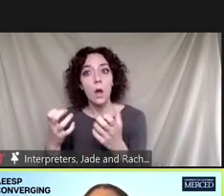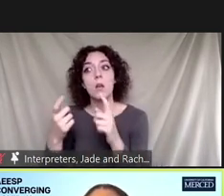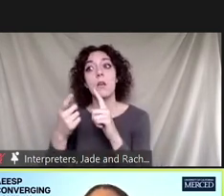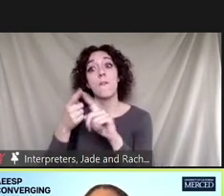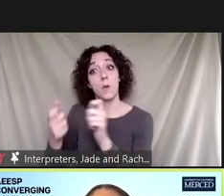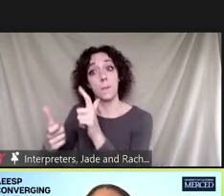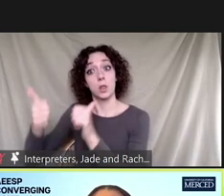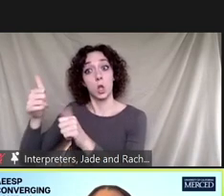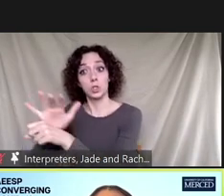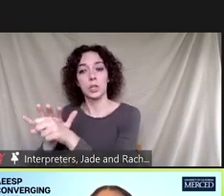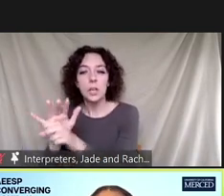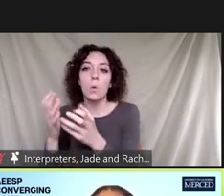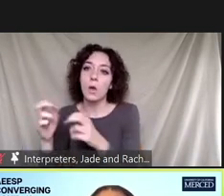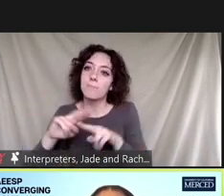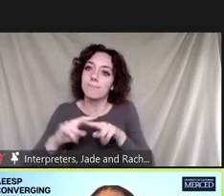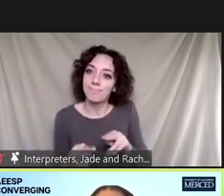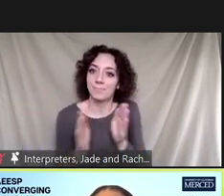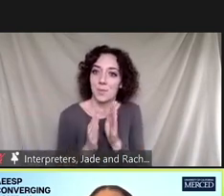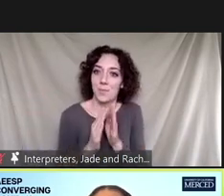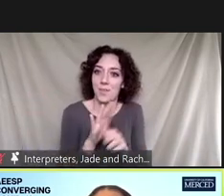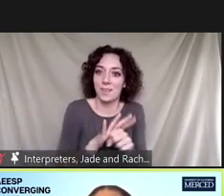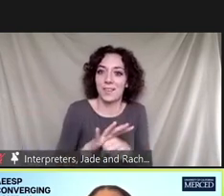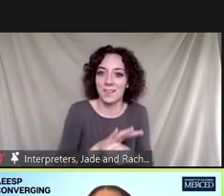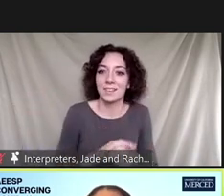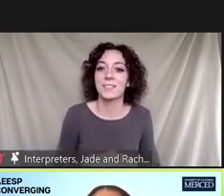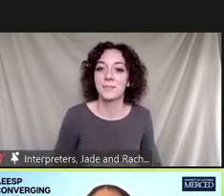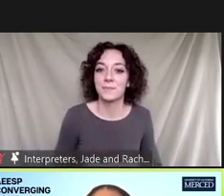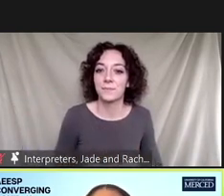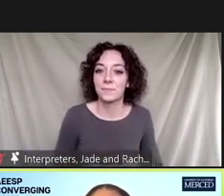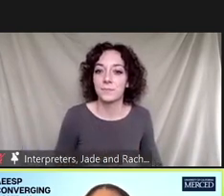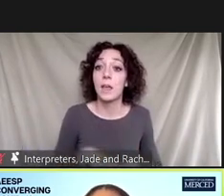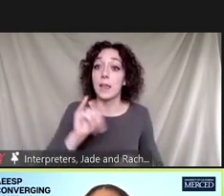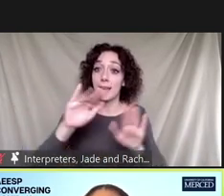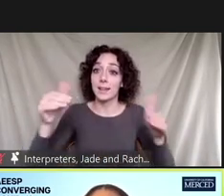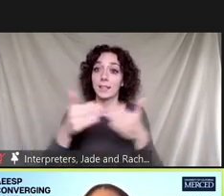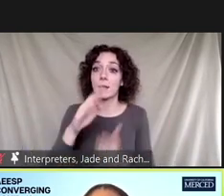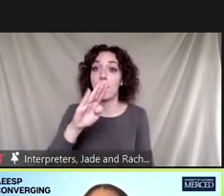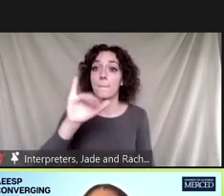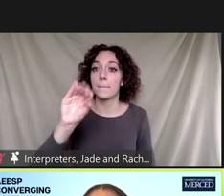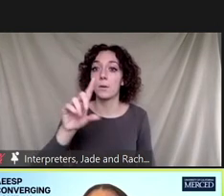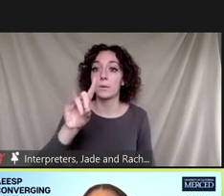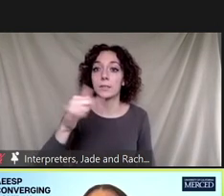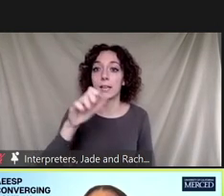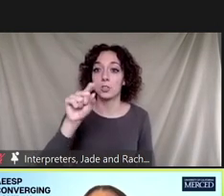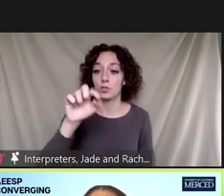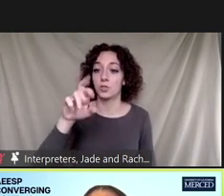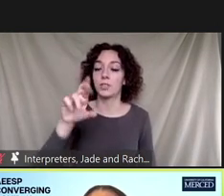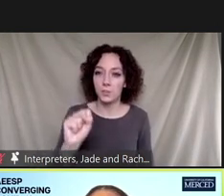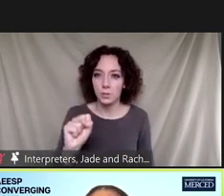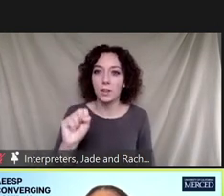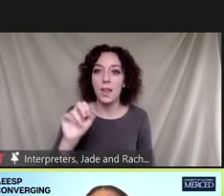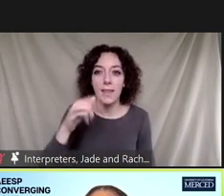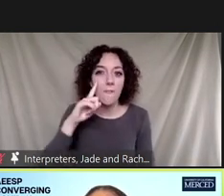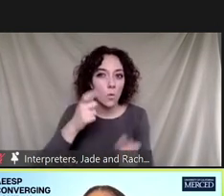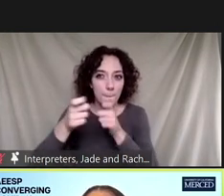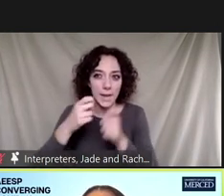smaller area next the introduction of biodigesters or anaerobic digestion to manage food